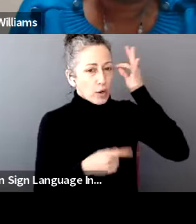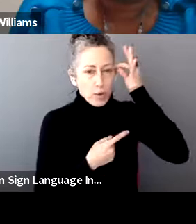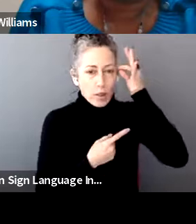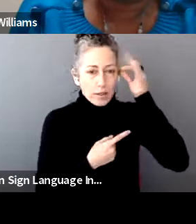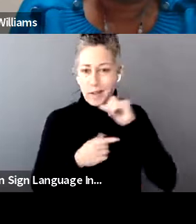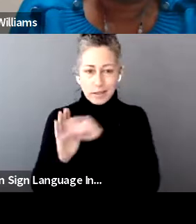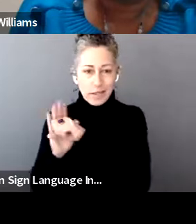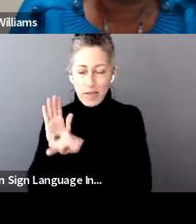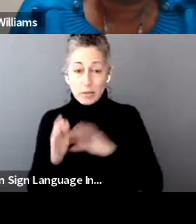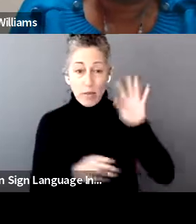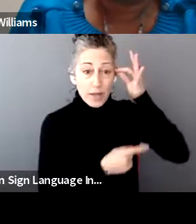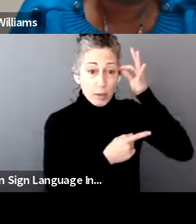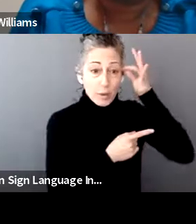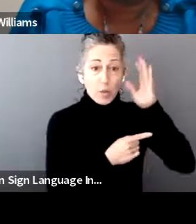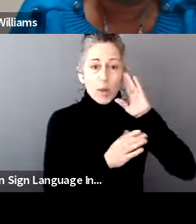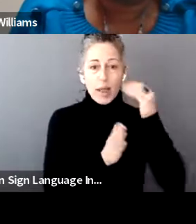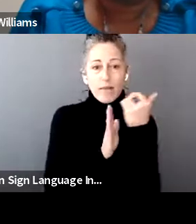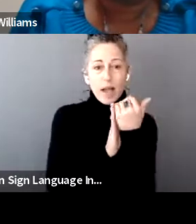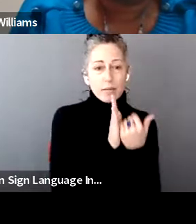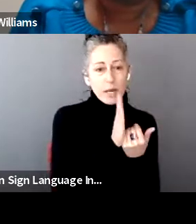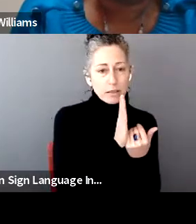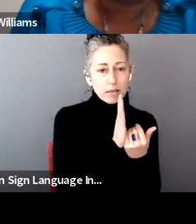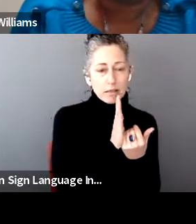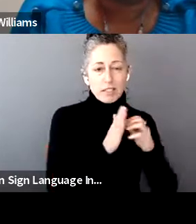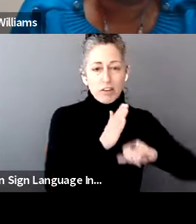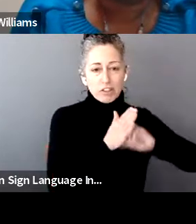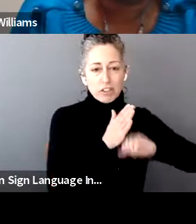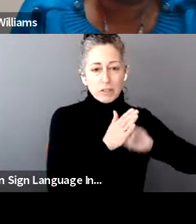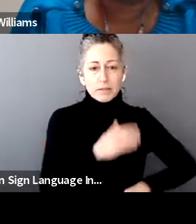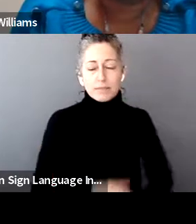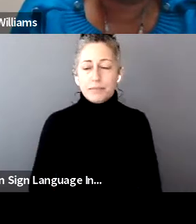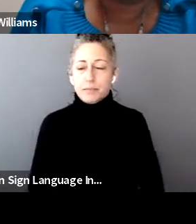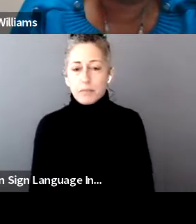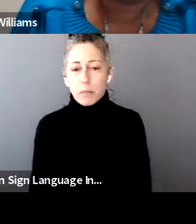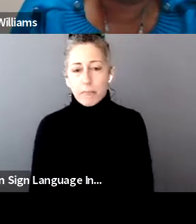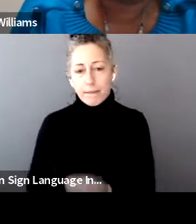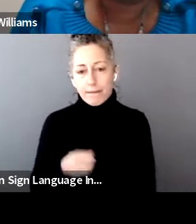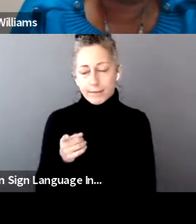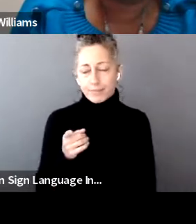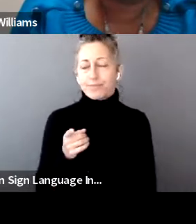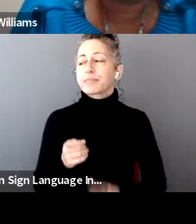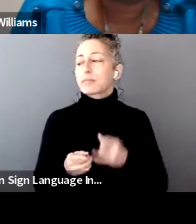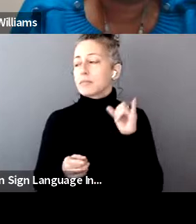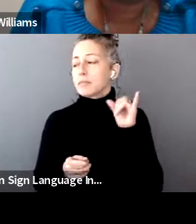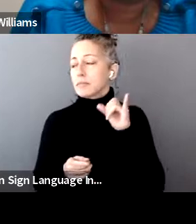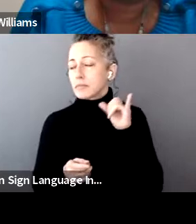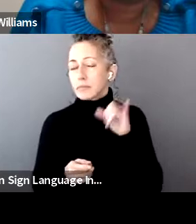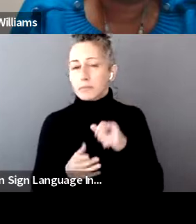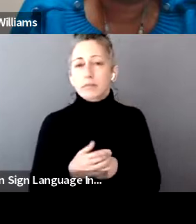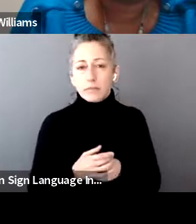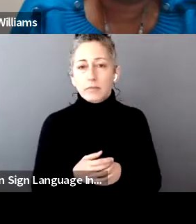have the itemized deductions though. Those are all on the federal level. Yep. Got it. But it certainly is possible, but again,